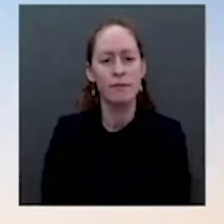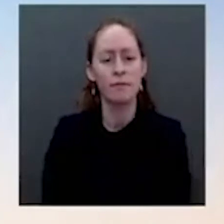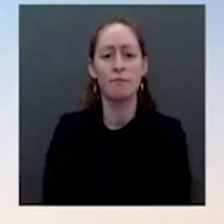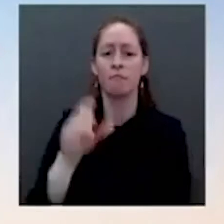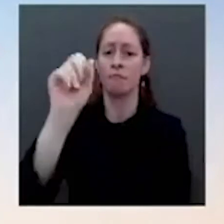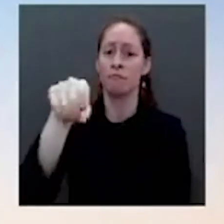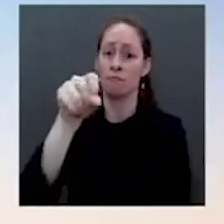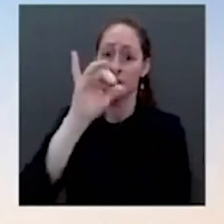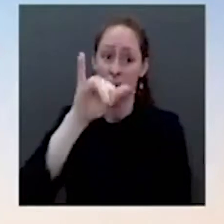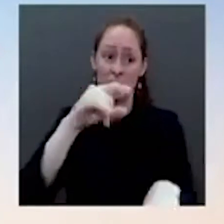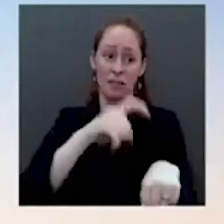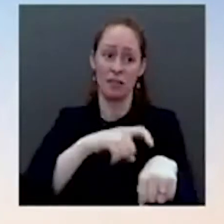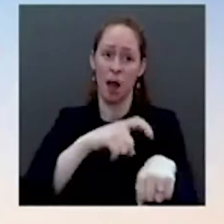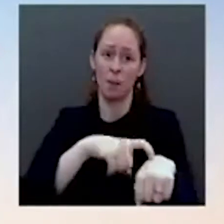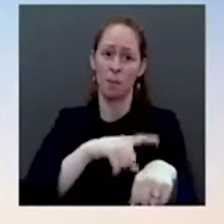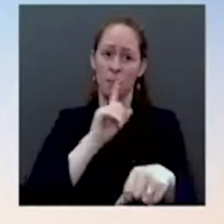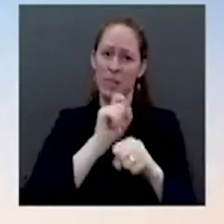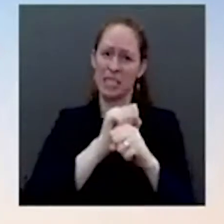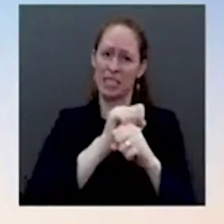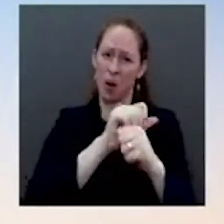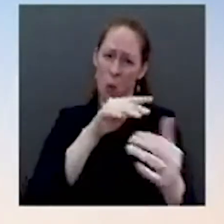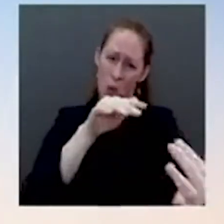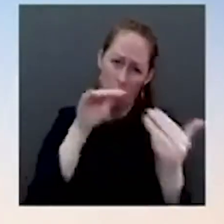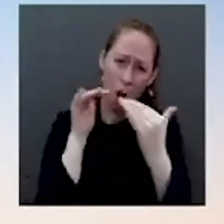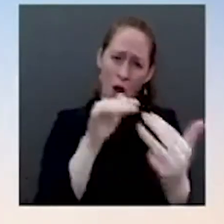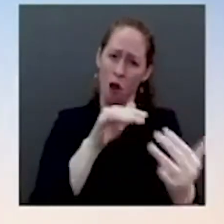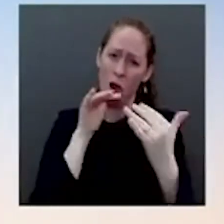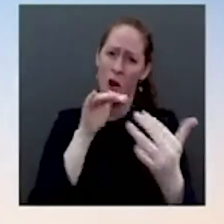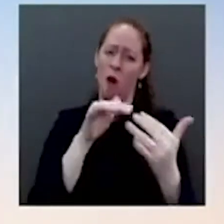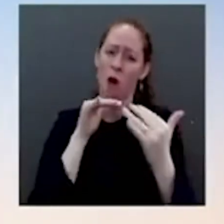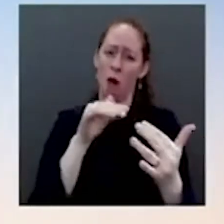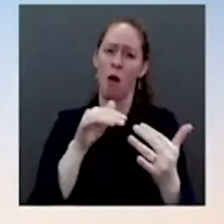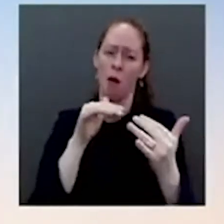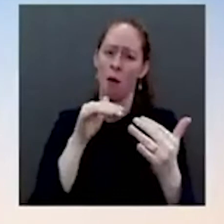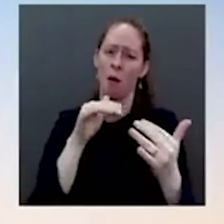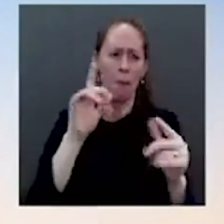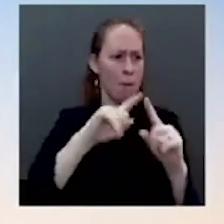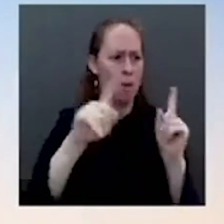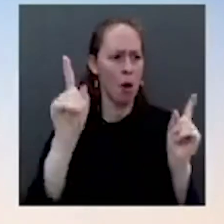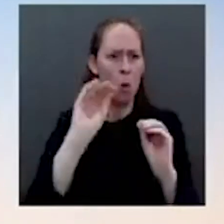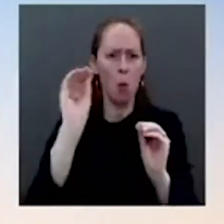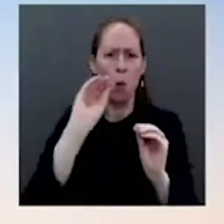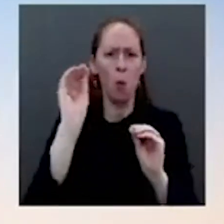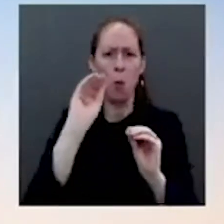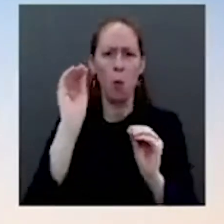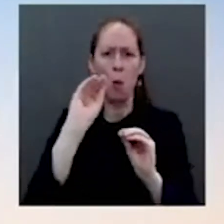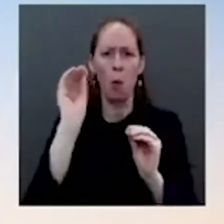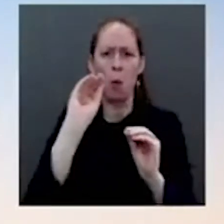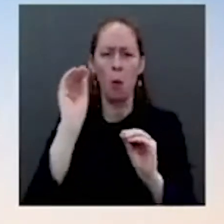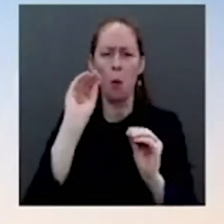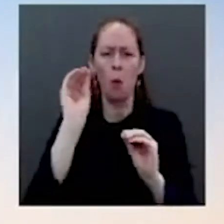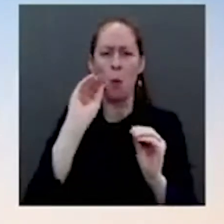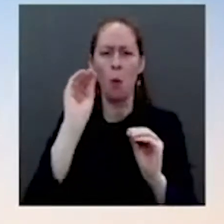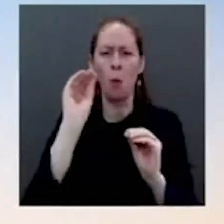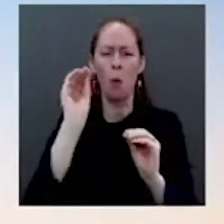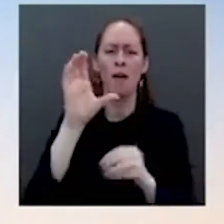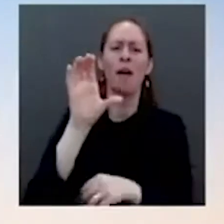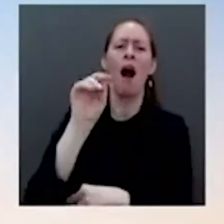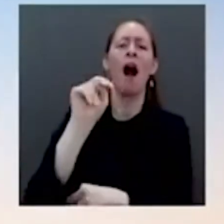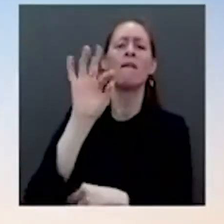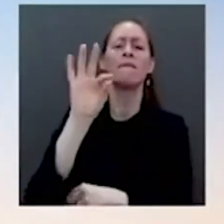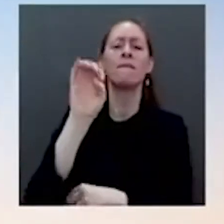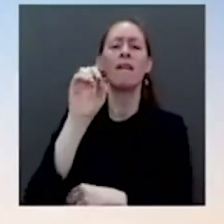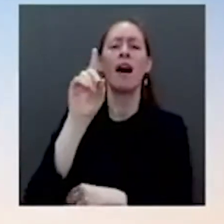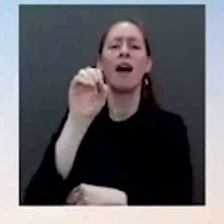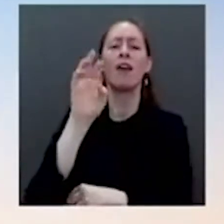moments in our history. There were not people storming our nation's Capitol, trying to take over the office and even threaten the Speaker